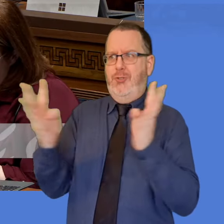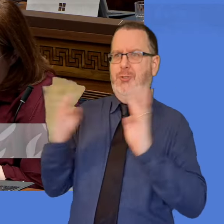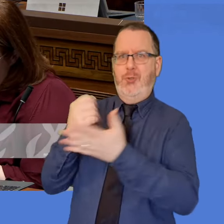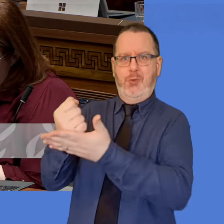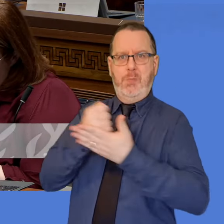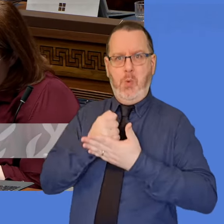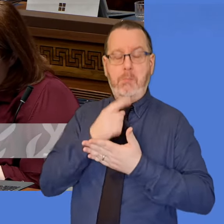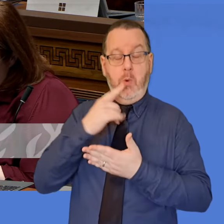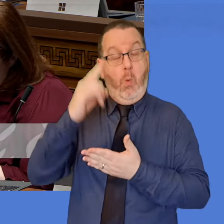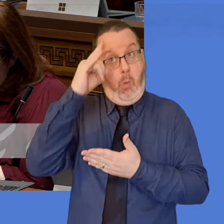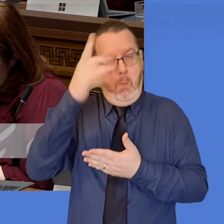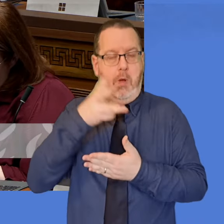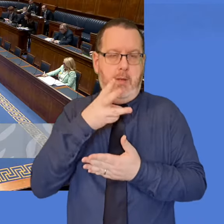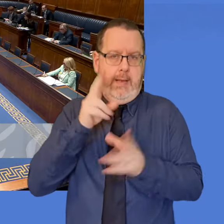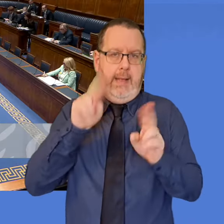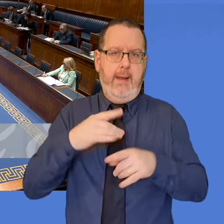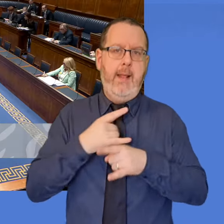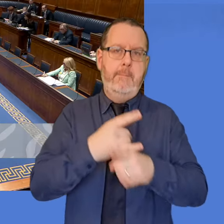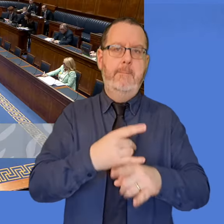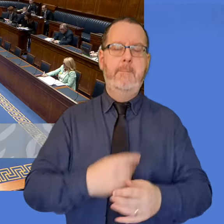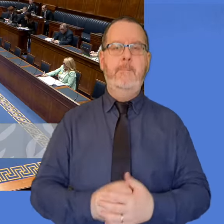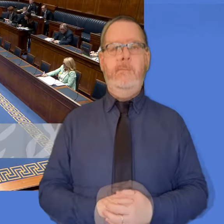on my radar. Hi Harvey.